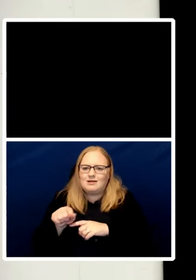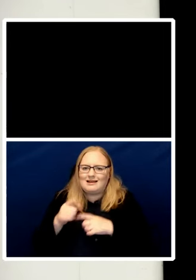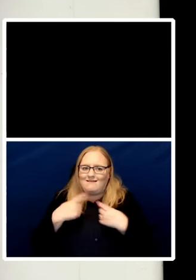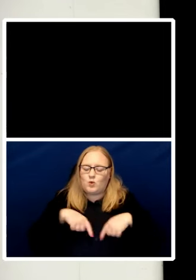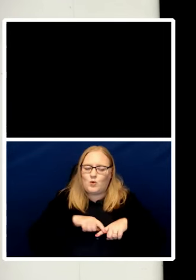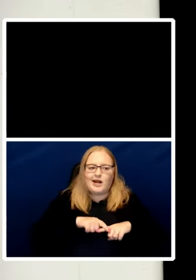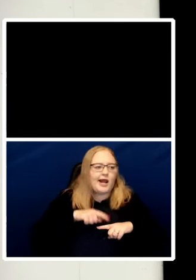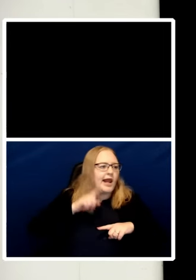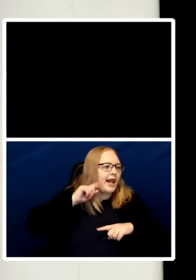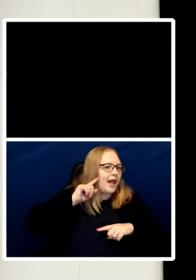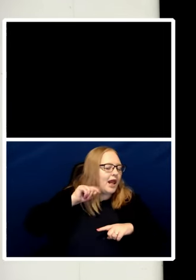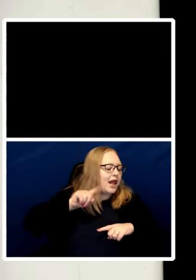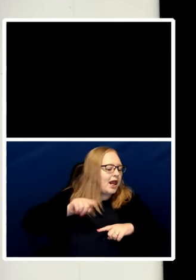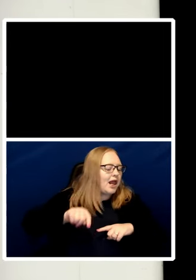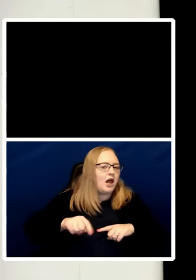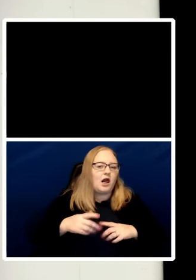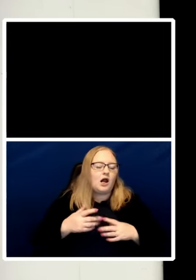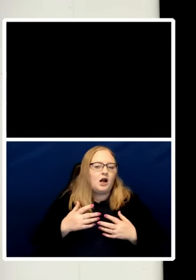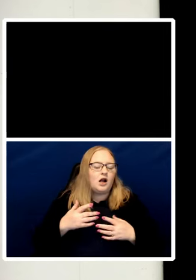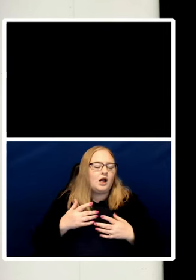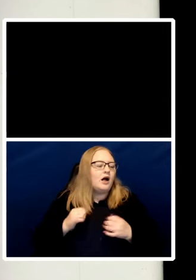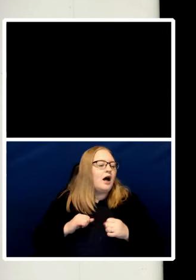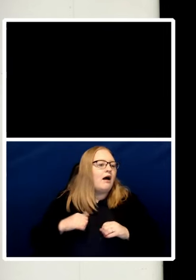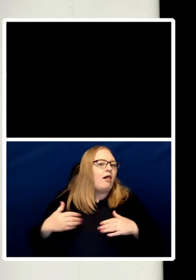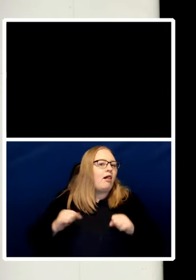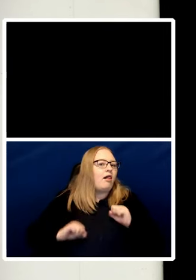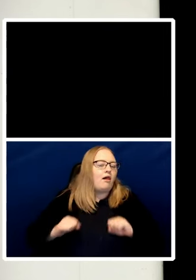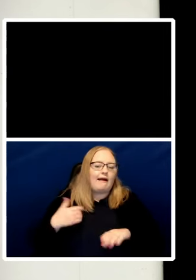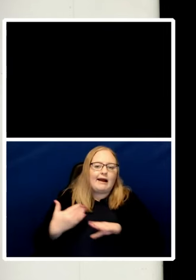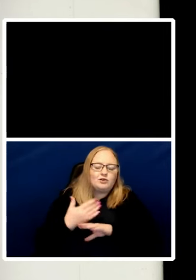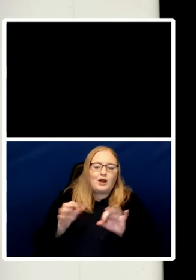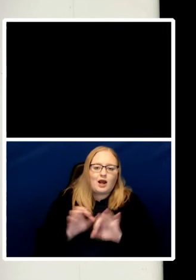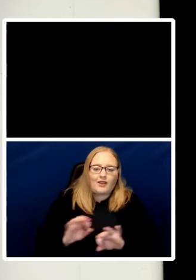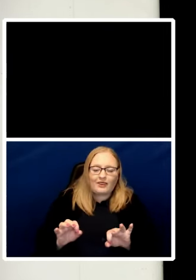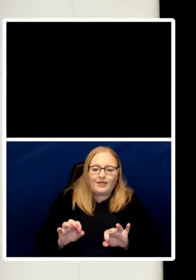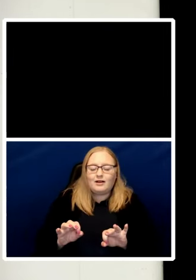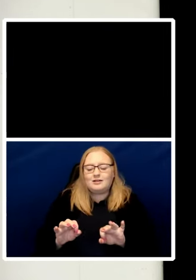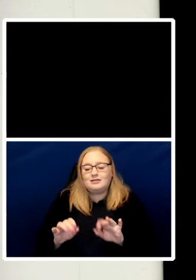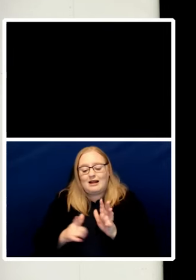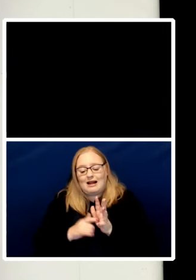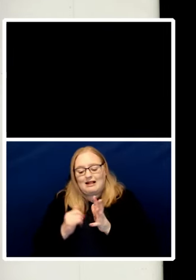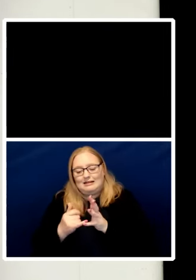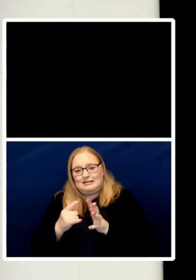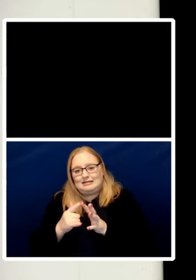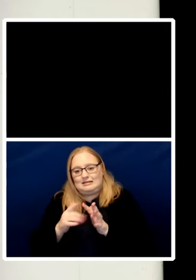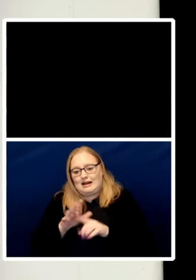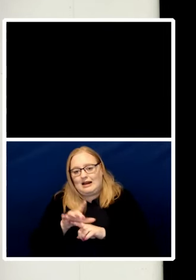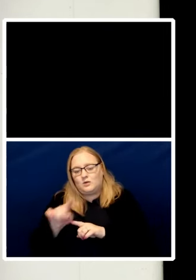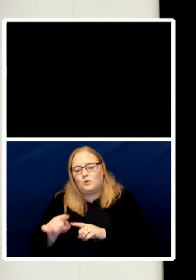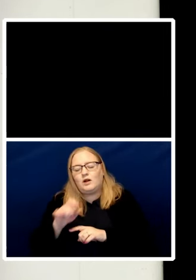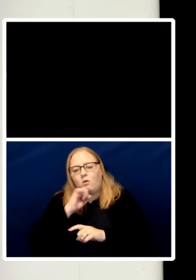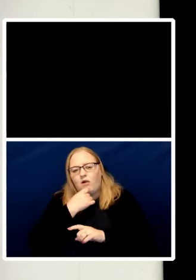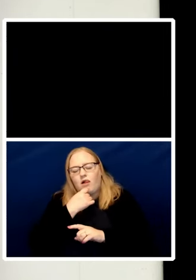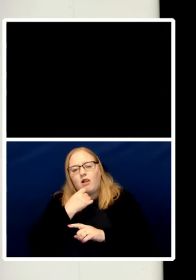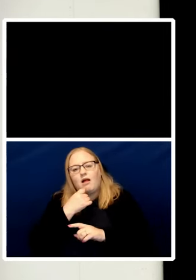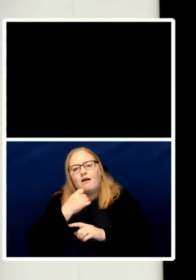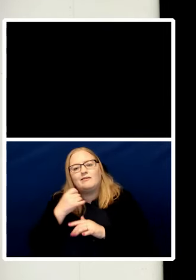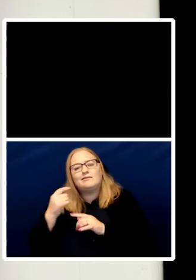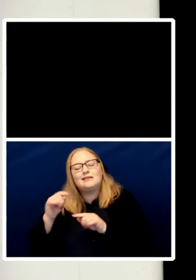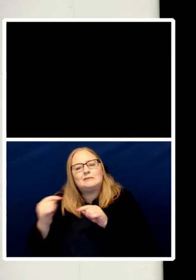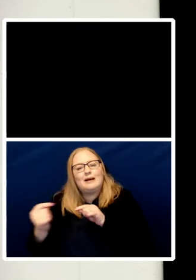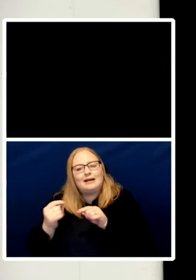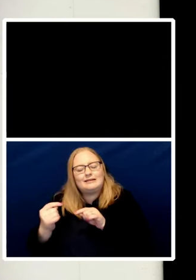the culture before our very eyes we have a debate next week in LSE on the destruction of the university sector in Gaza and we have speakers from